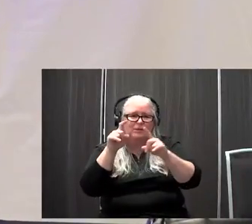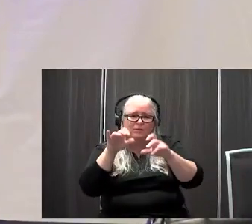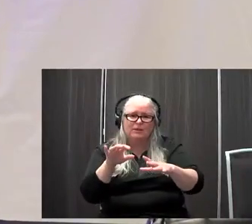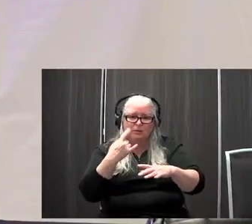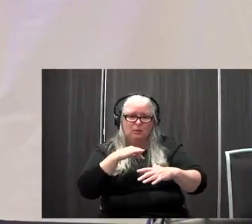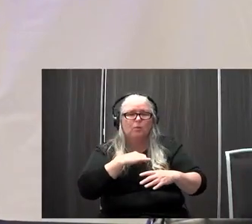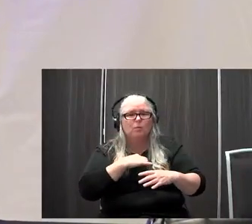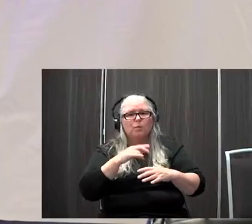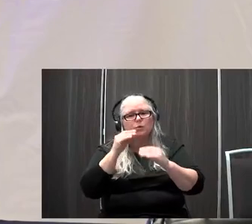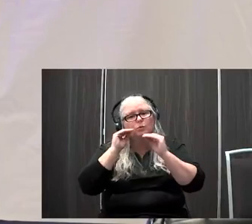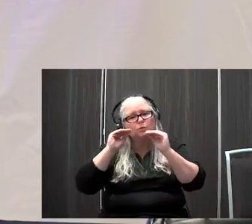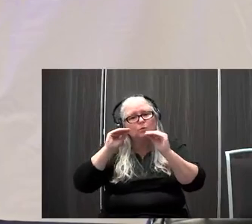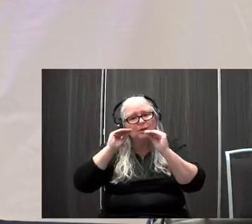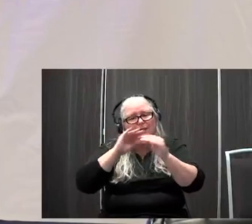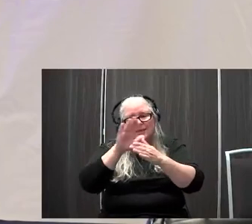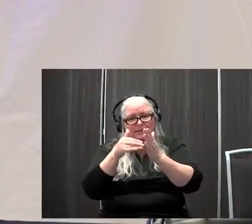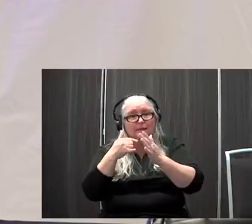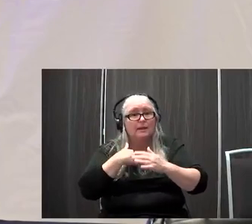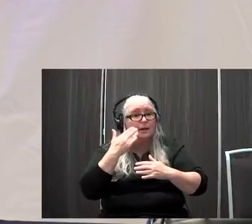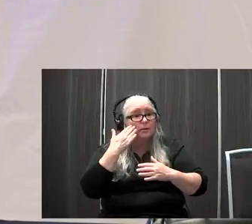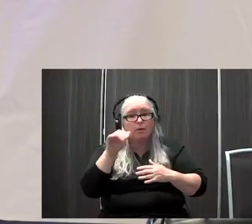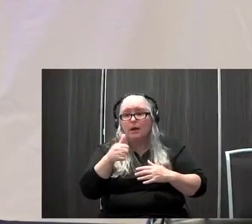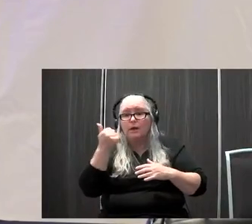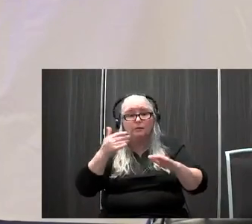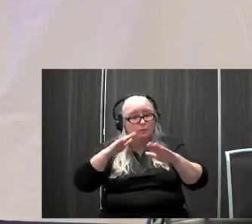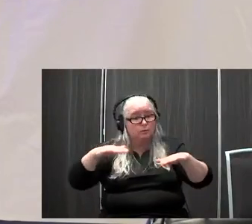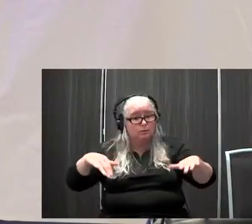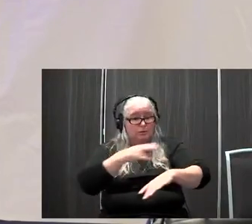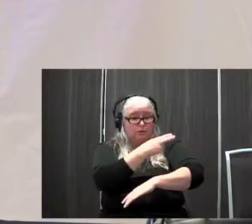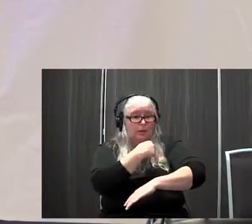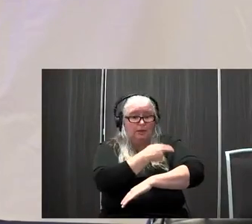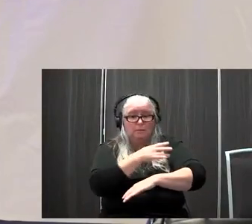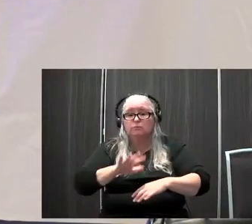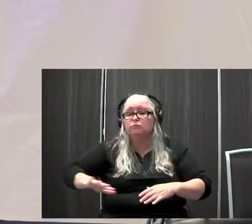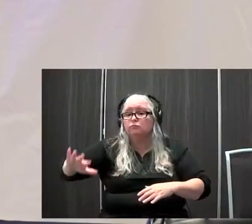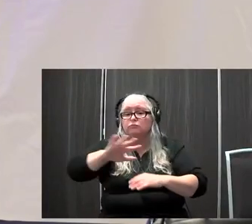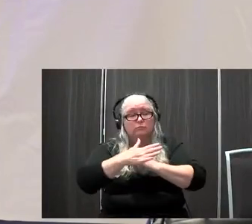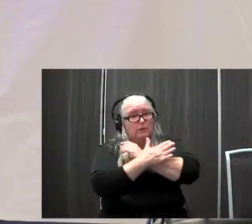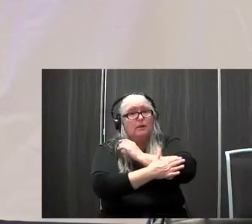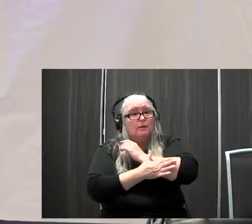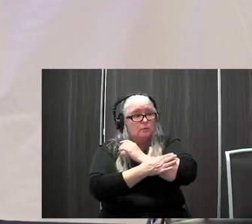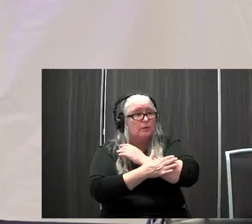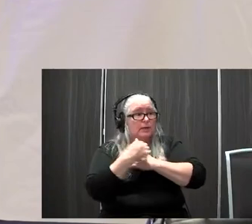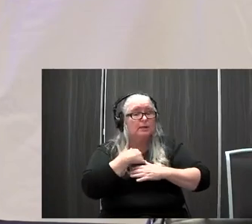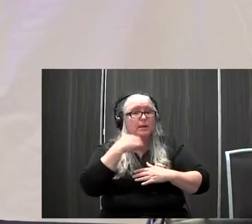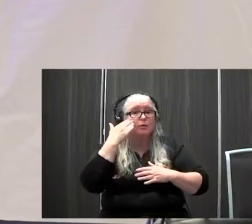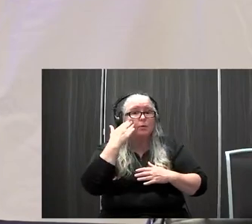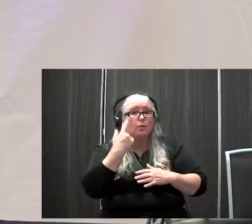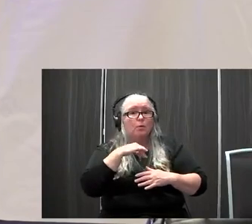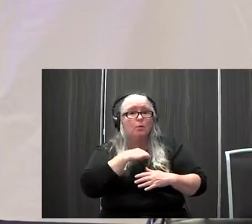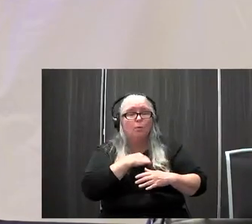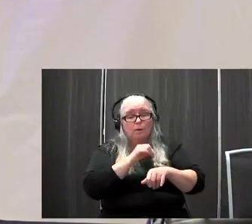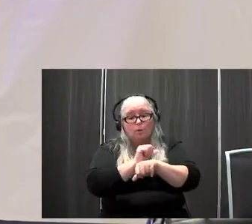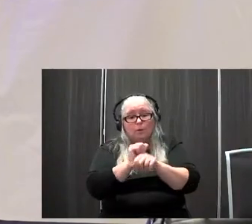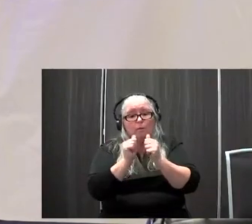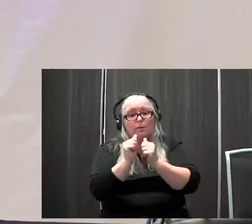training centers and I know there's several other children's hospitals around the country. I can tell you notably, um, the ones that we work closely with would be Boston